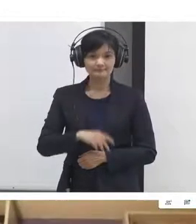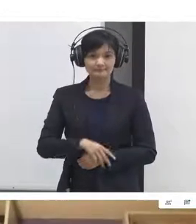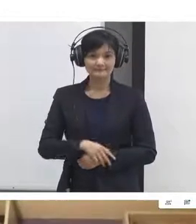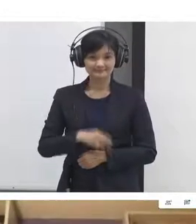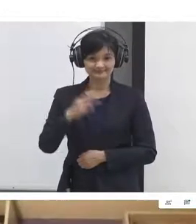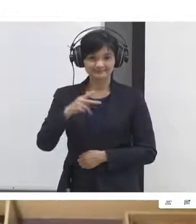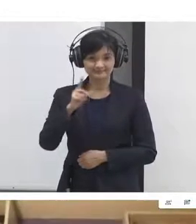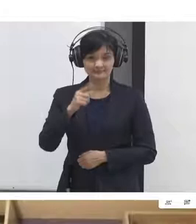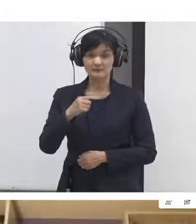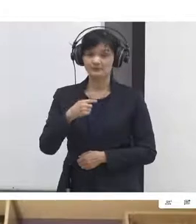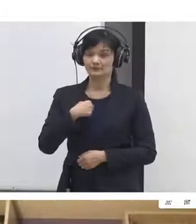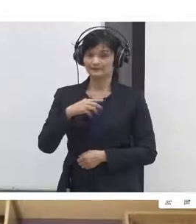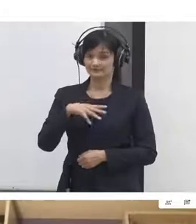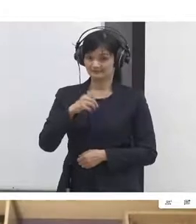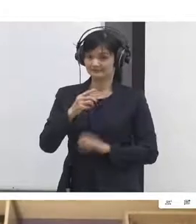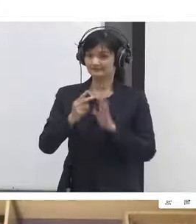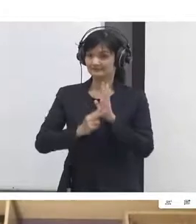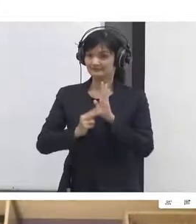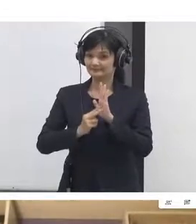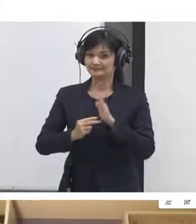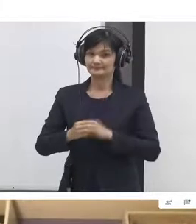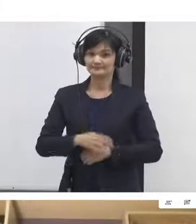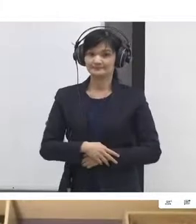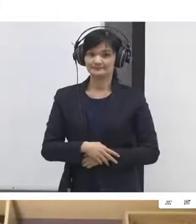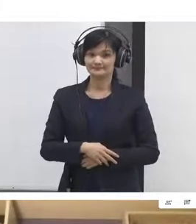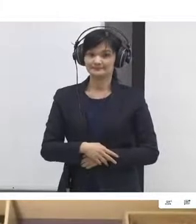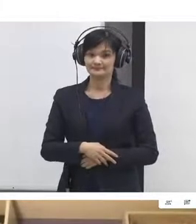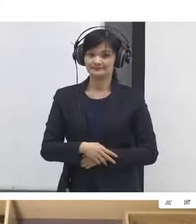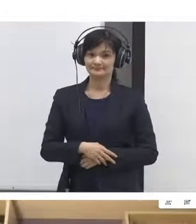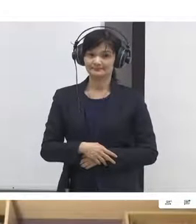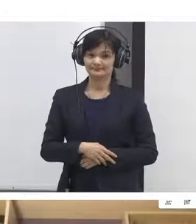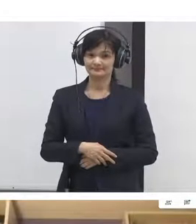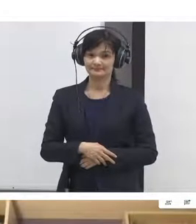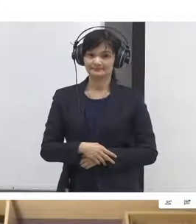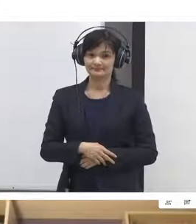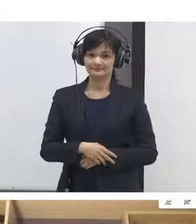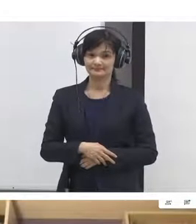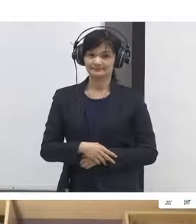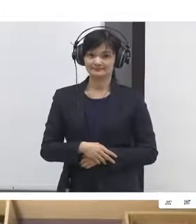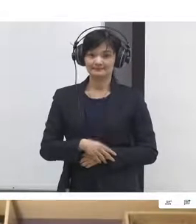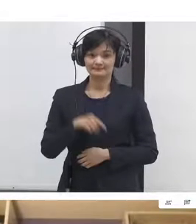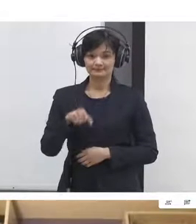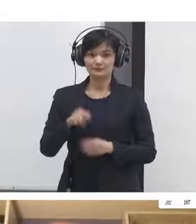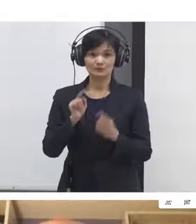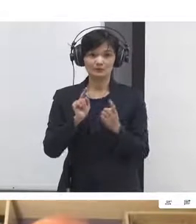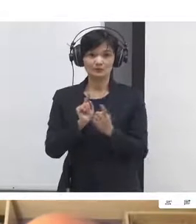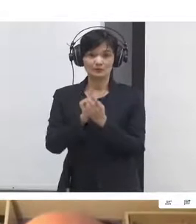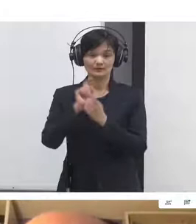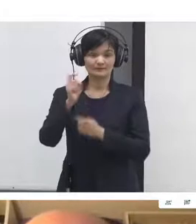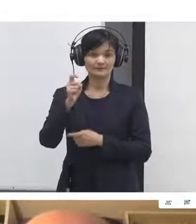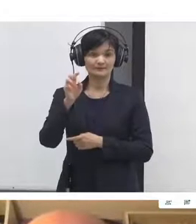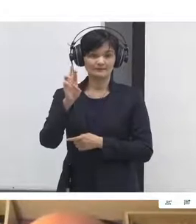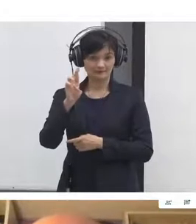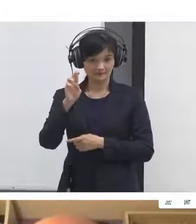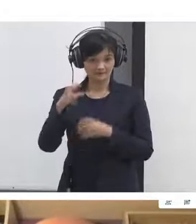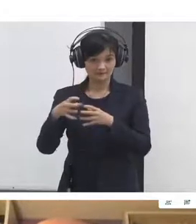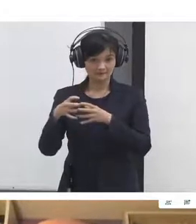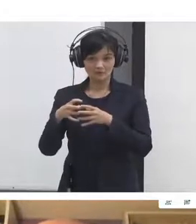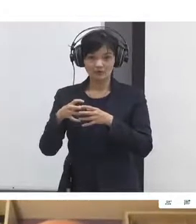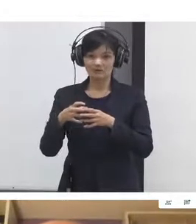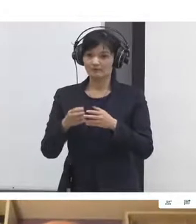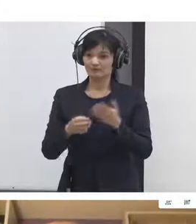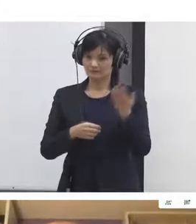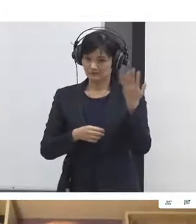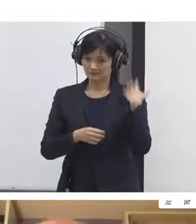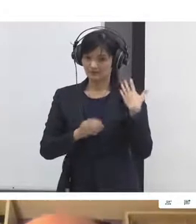well this is a famous criticism of XR that we are predominantly white middle class